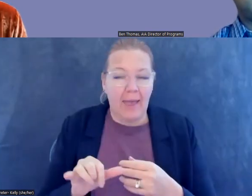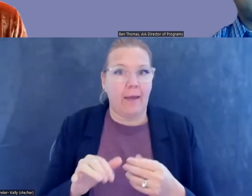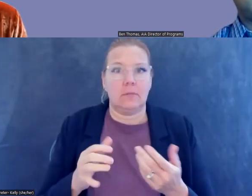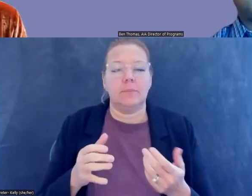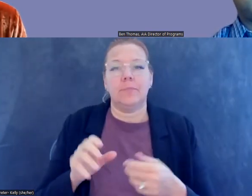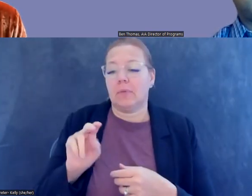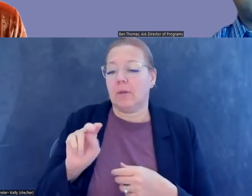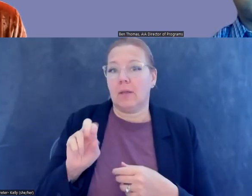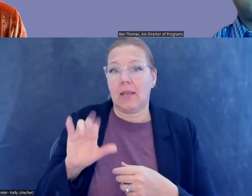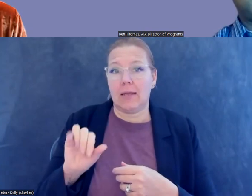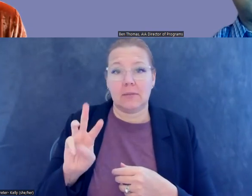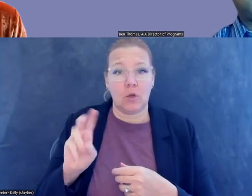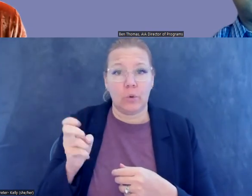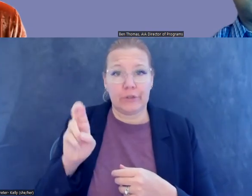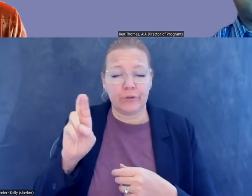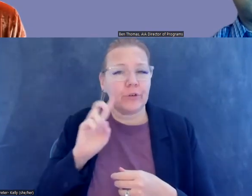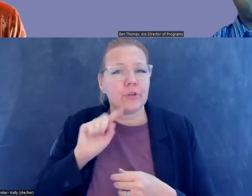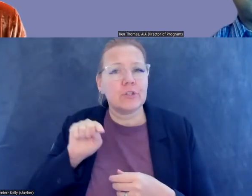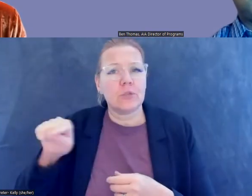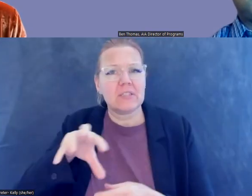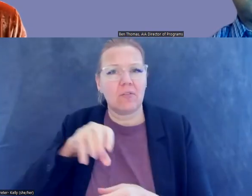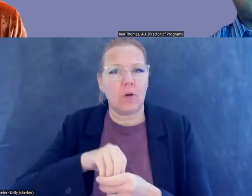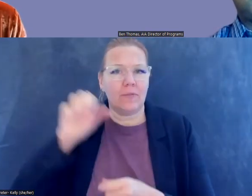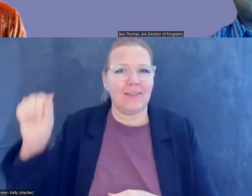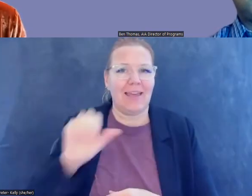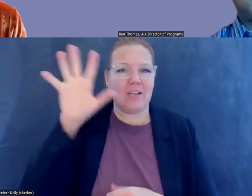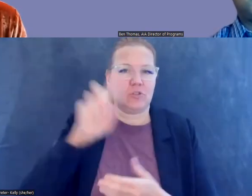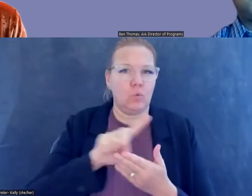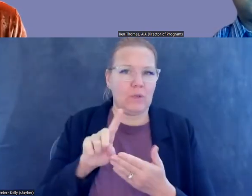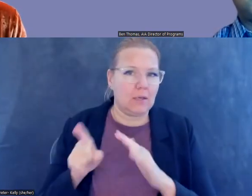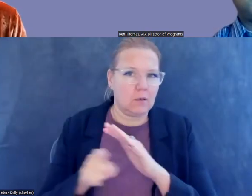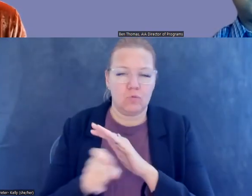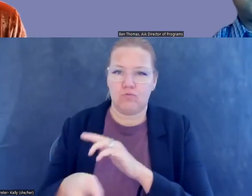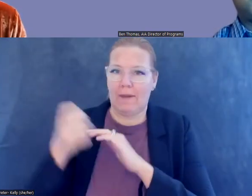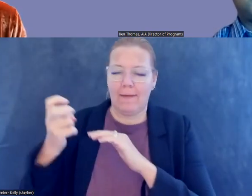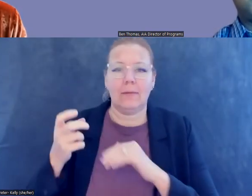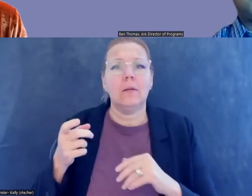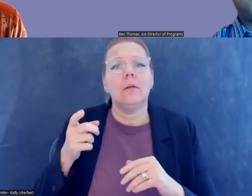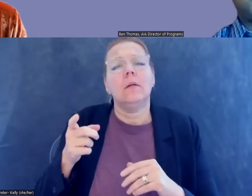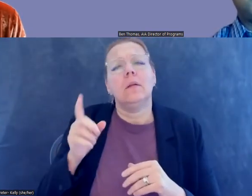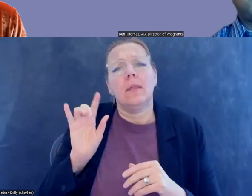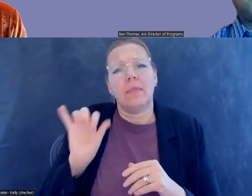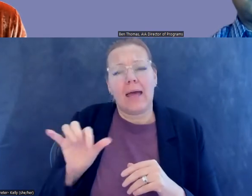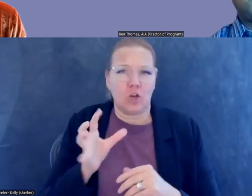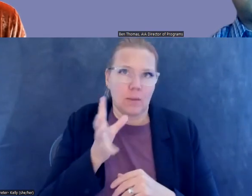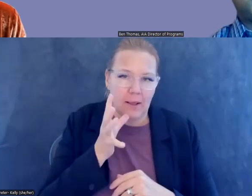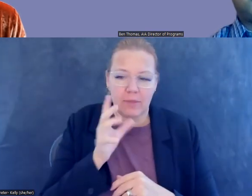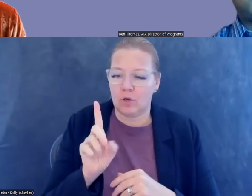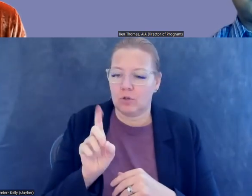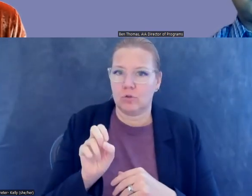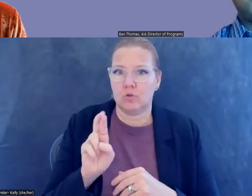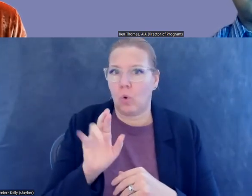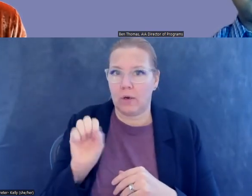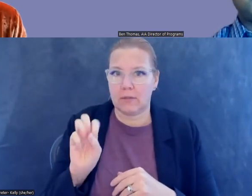who, um, was targeted in the Asia Week raid. She was a second, is a second generation dealer. Her mother, Doris Weiner, was,